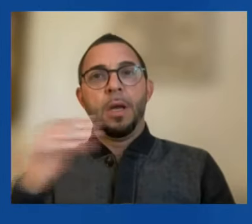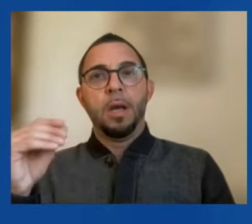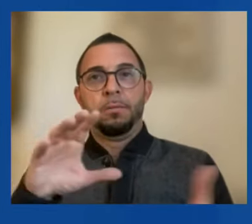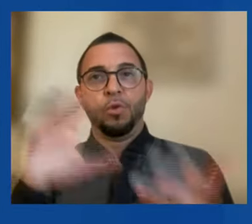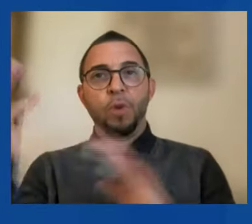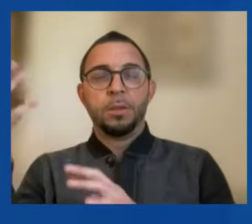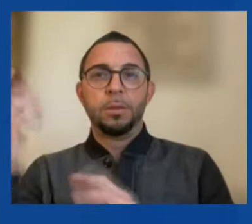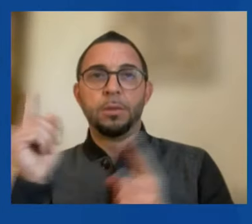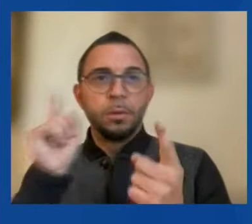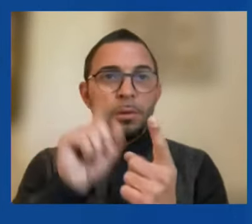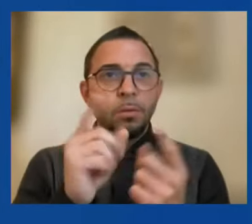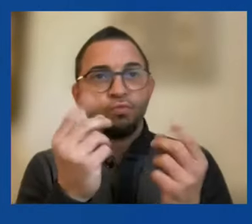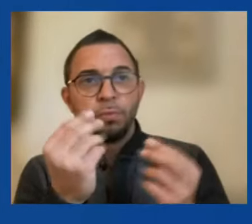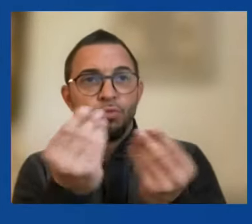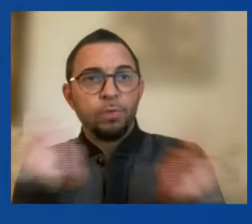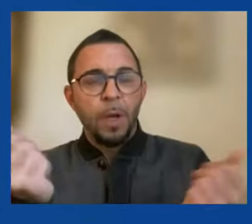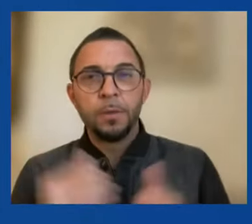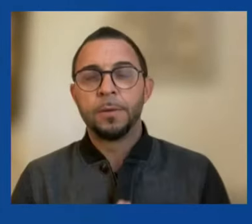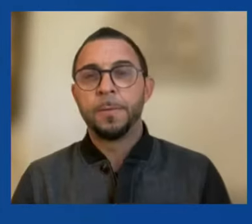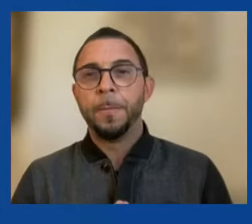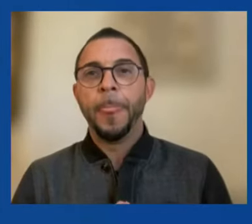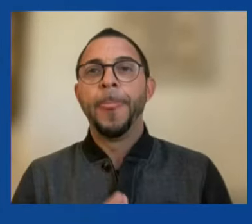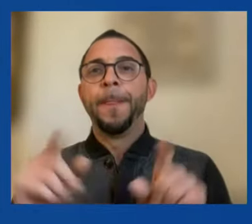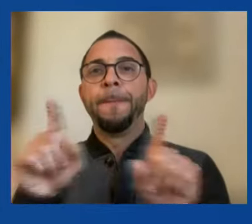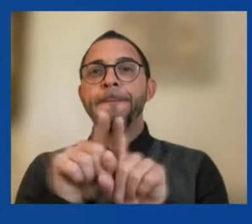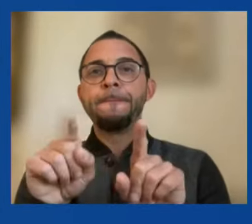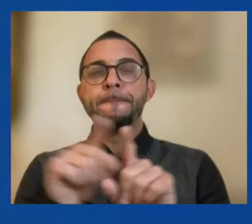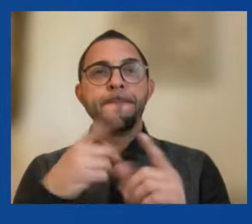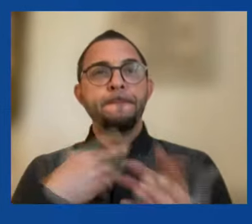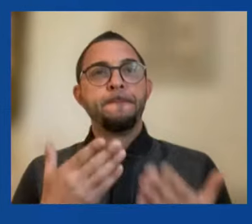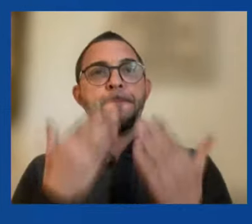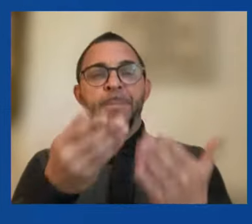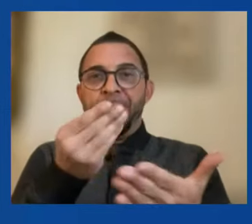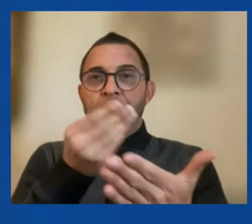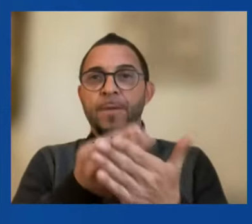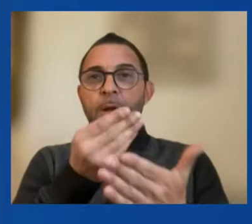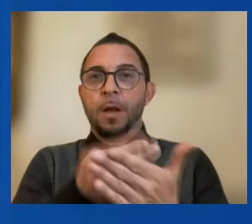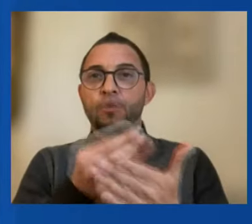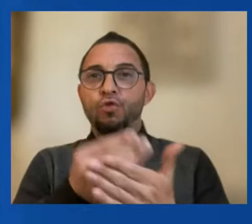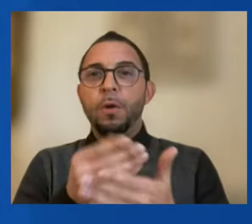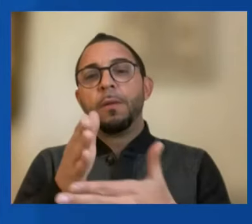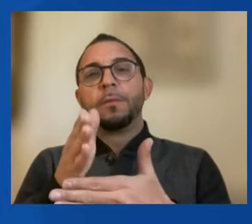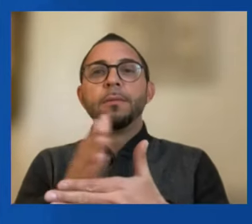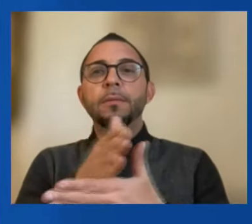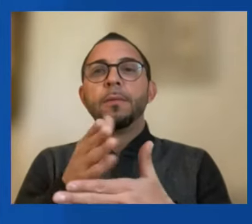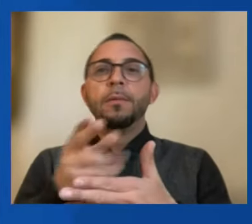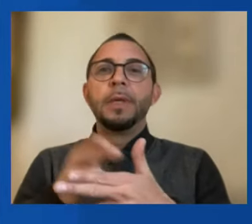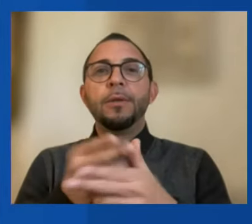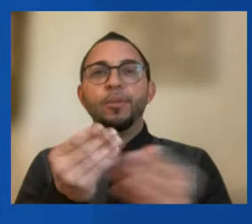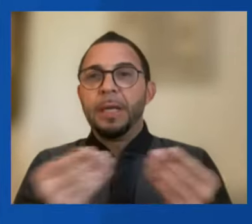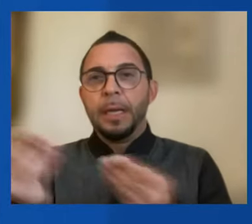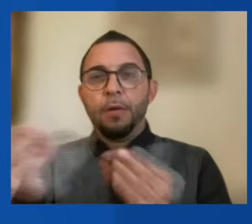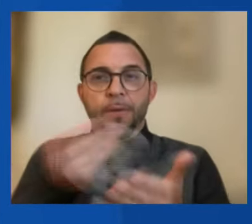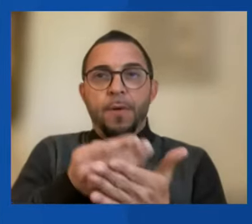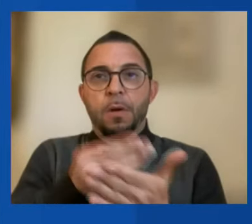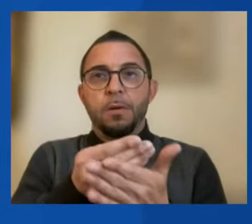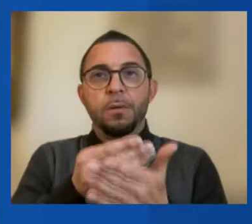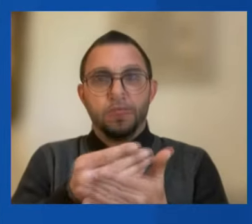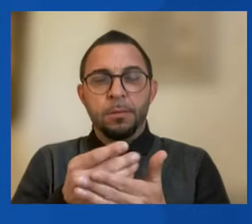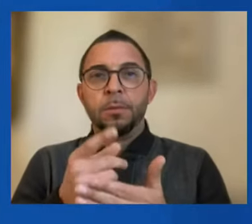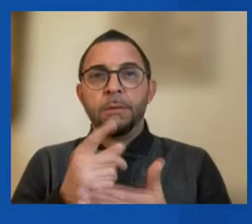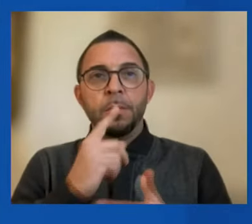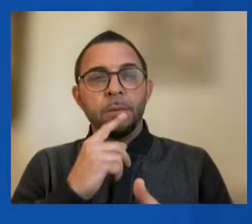We've also proposed a financial intermediary fund as a vehicle to help fill in the gaps